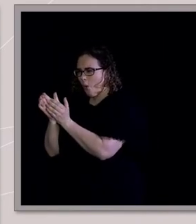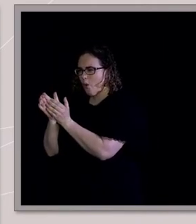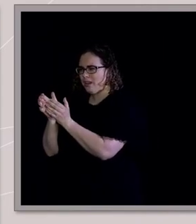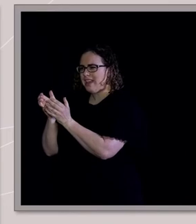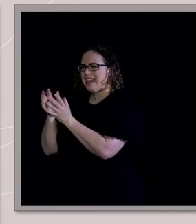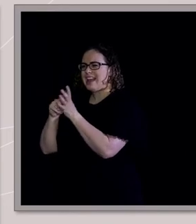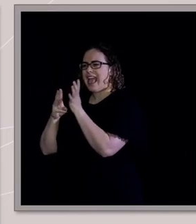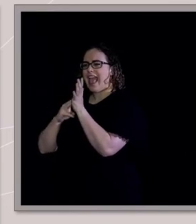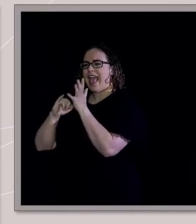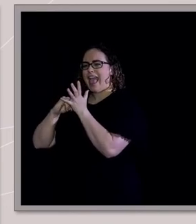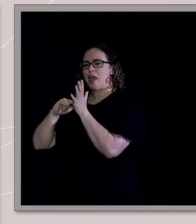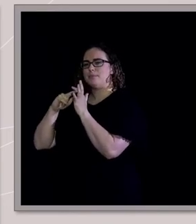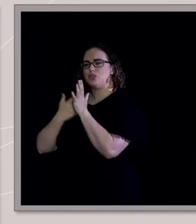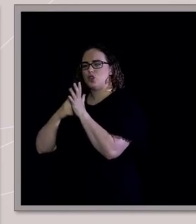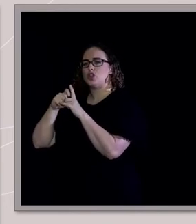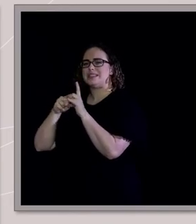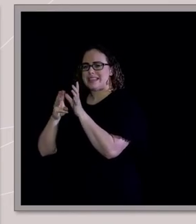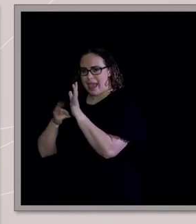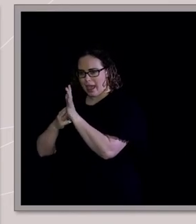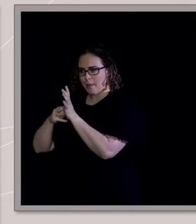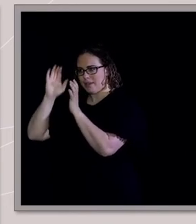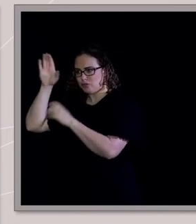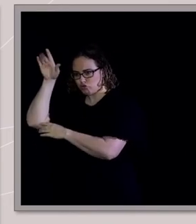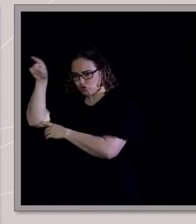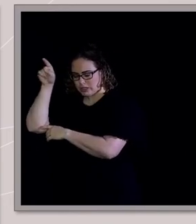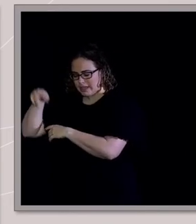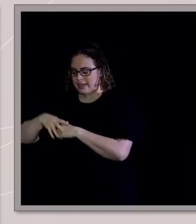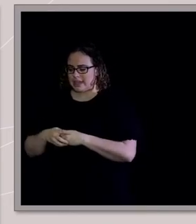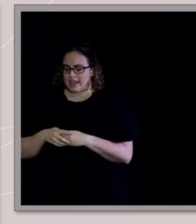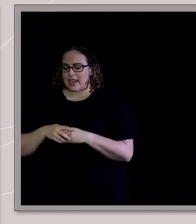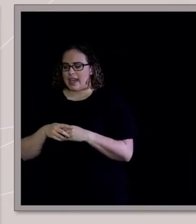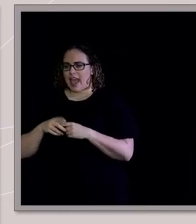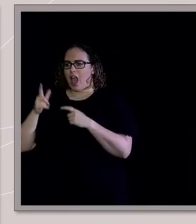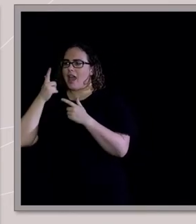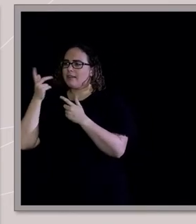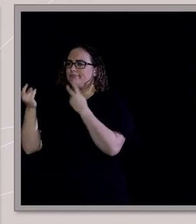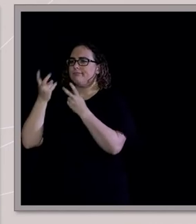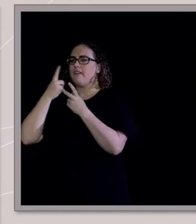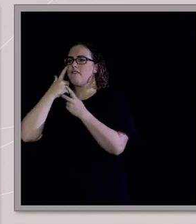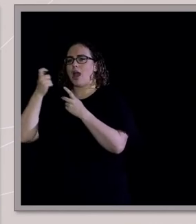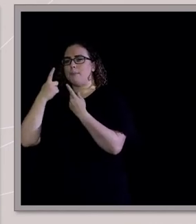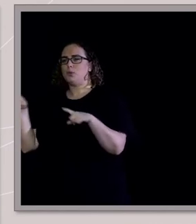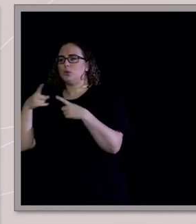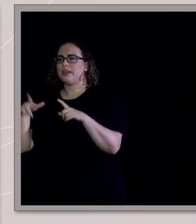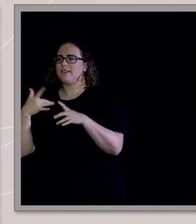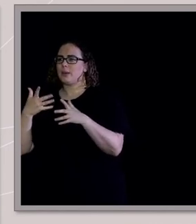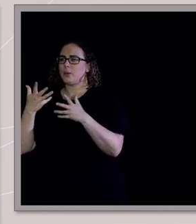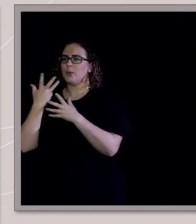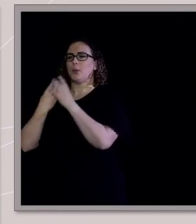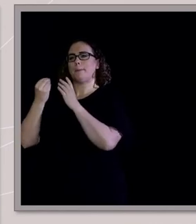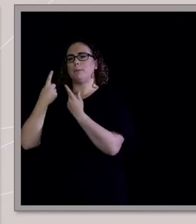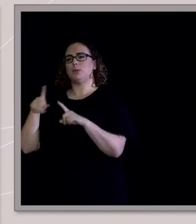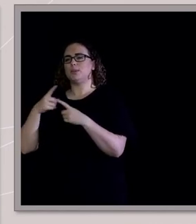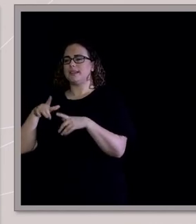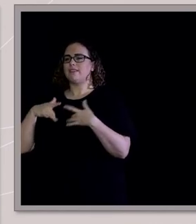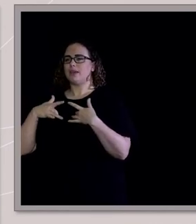video. I was playing music and I just sort of started rediscovering my passions. And so that's where my sort